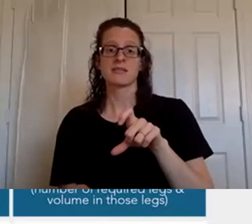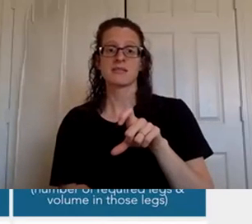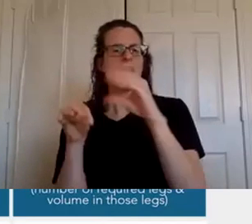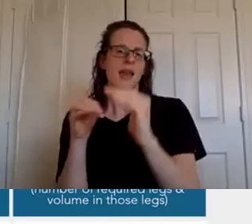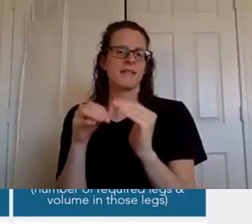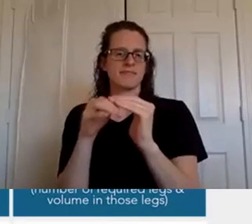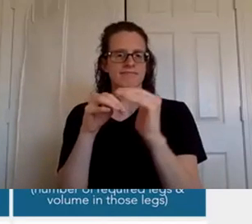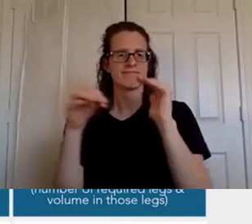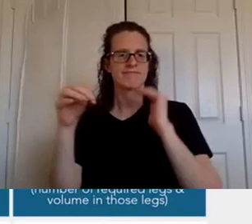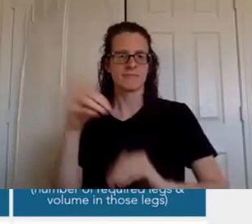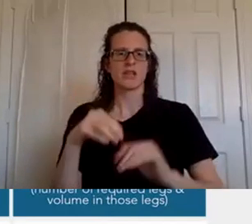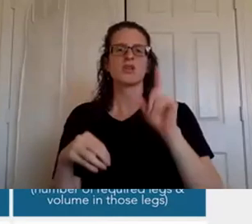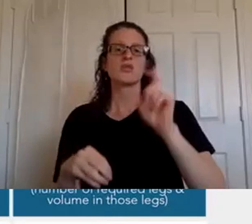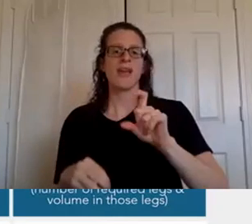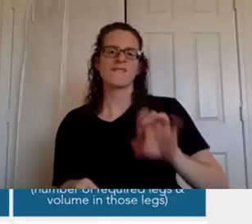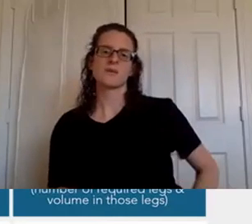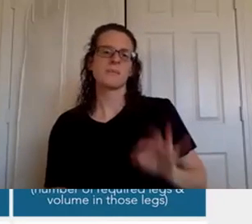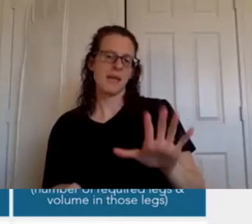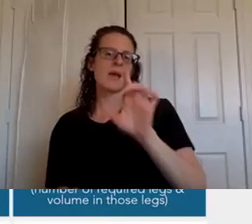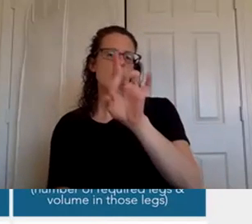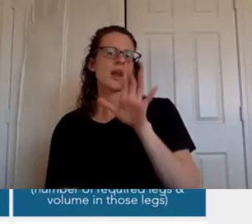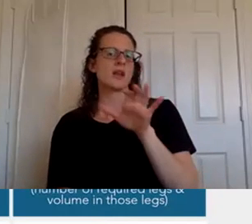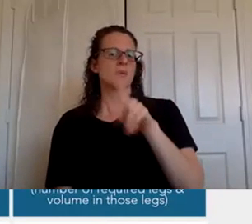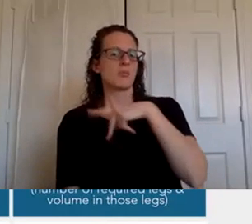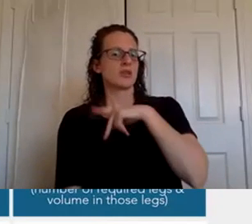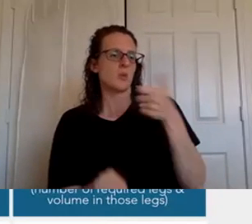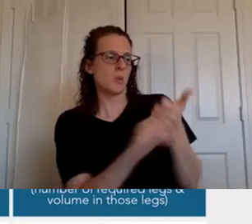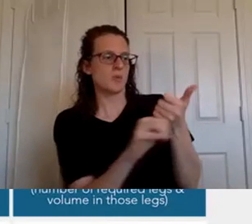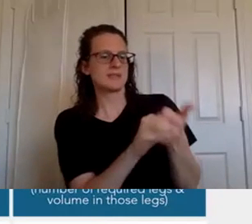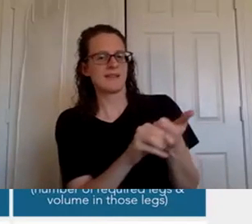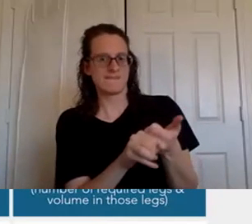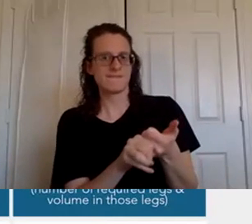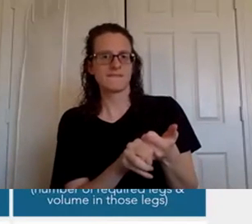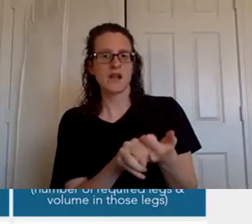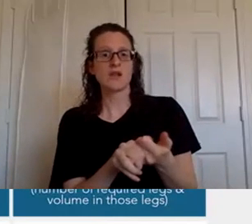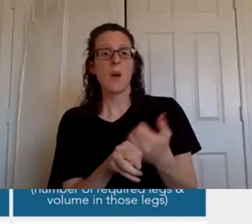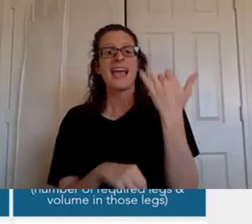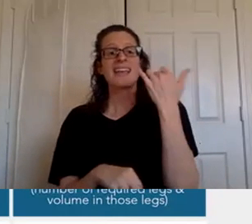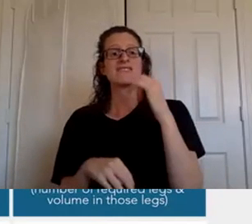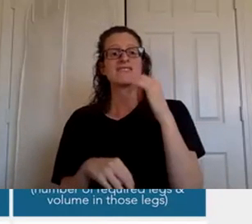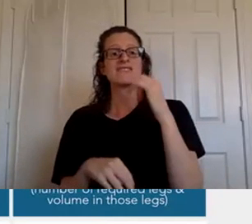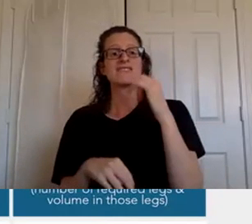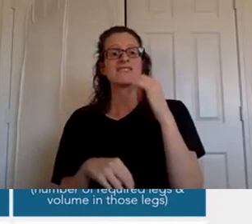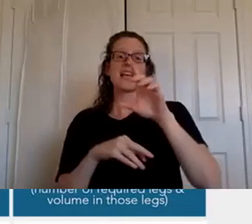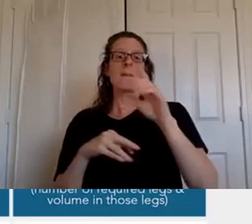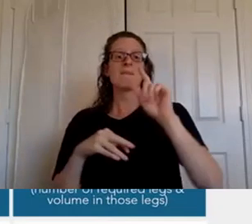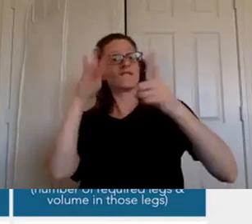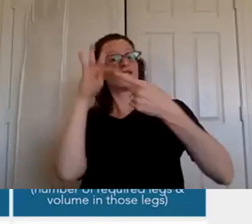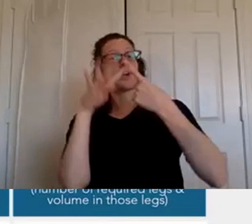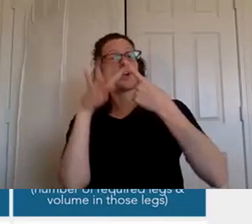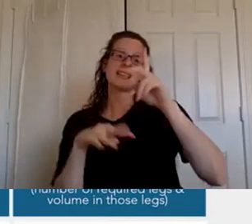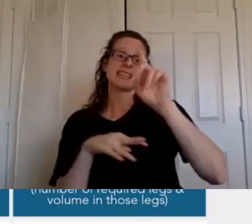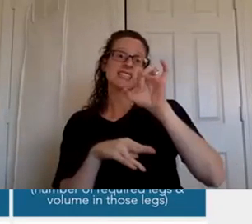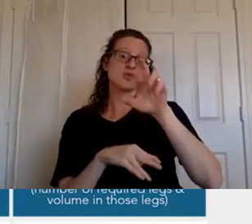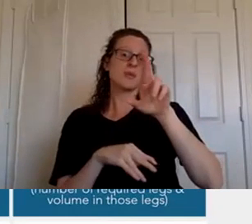you personally need to have 100 pv so distributor is the only one that you're allowed to have 50 so at star and above